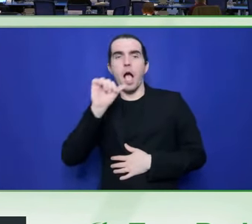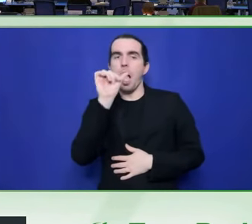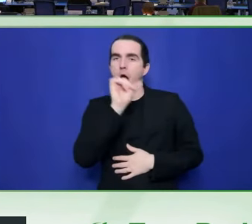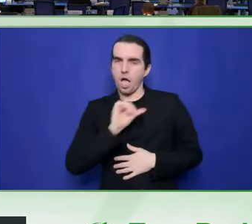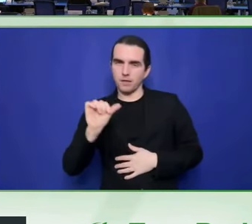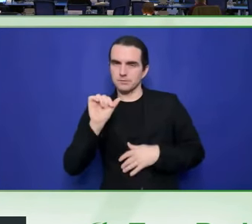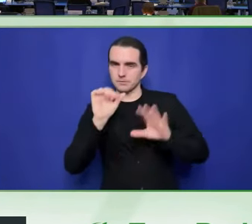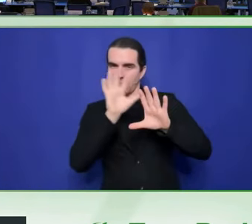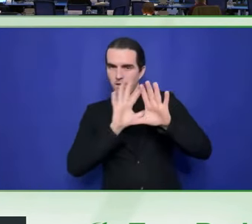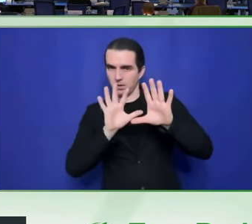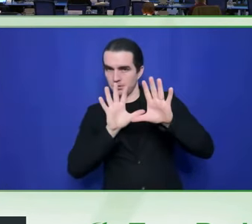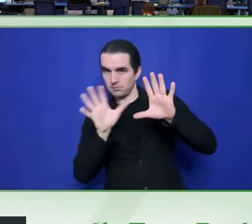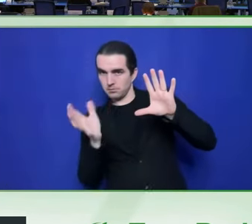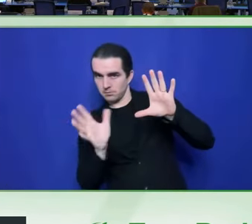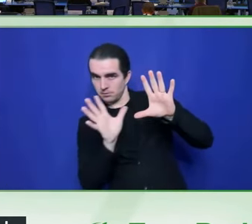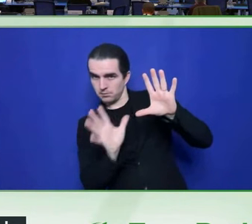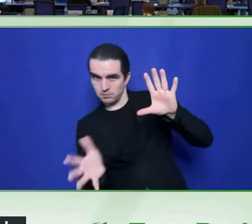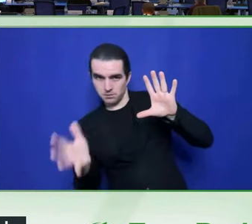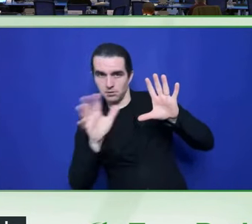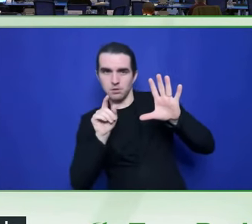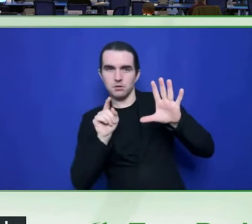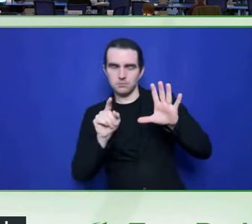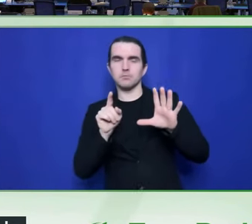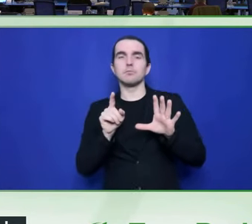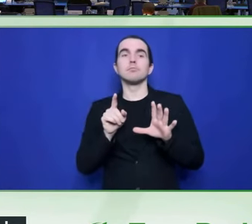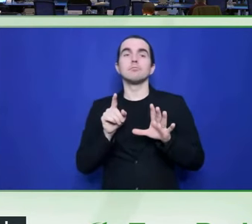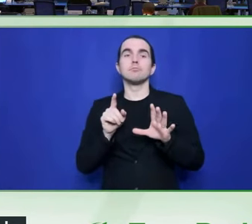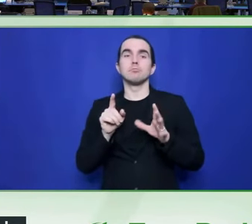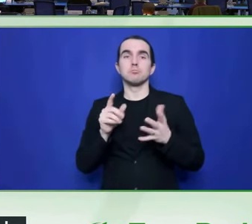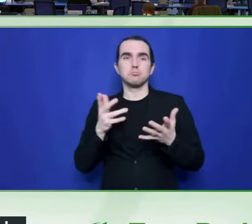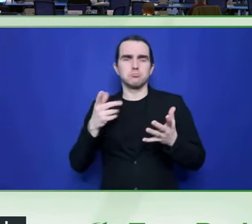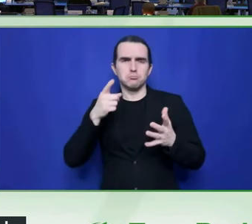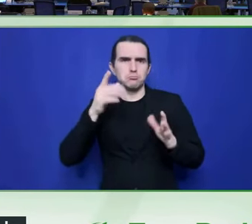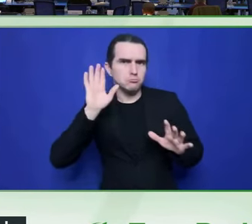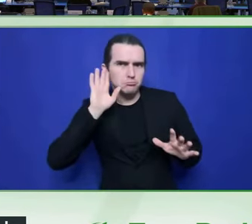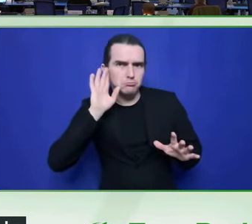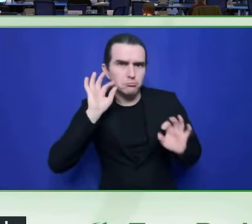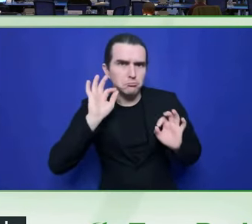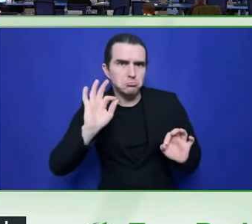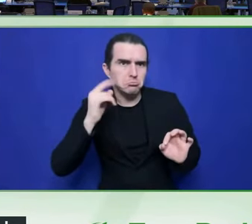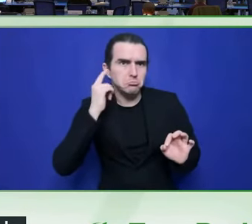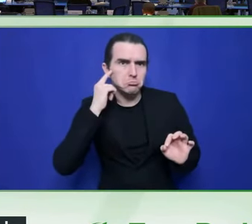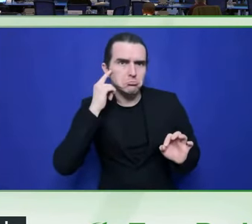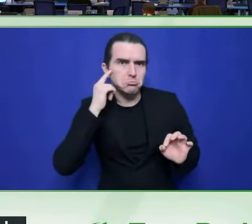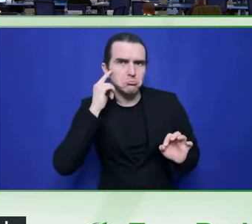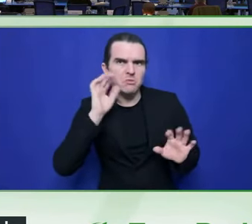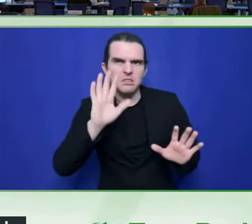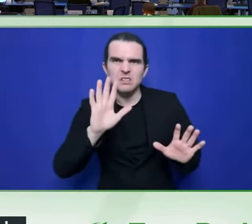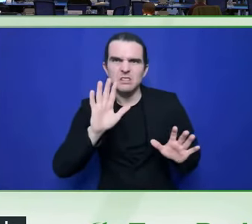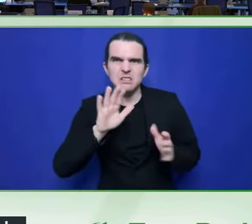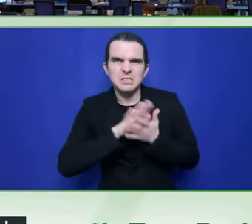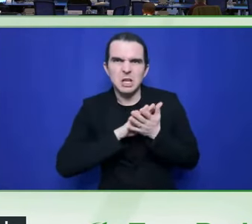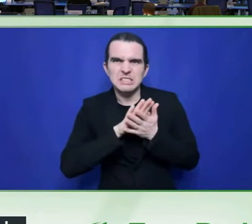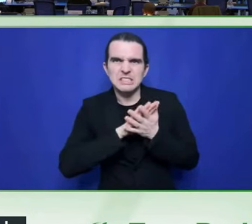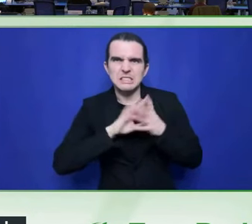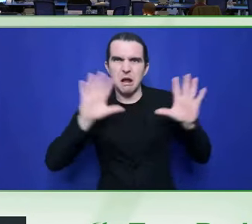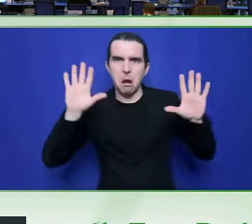But in Thailand, they're now trying to integrate a public procurement process where a